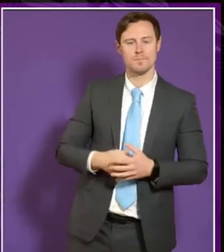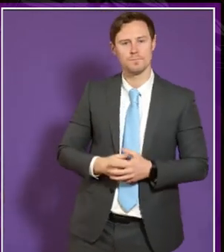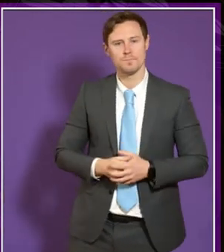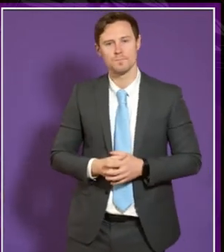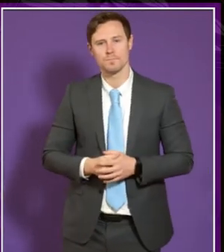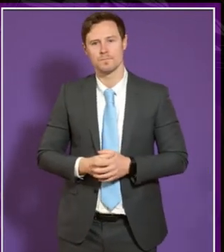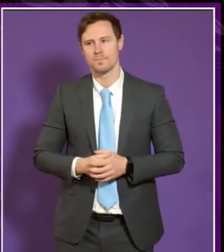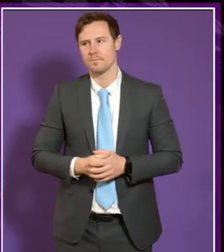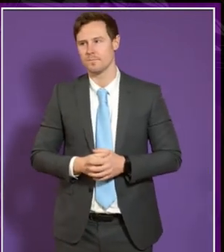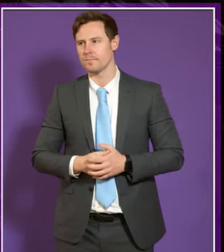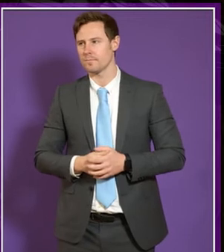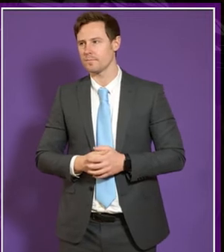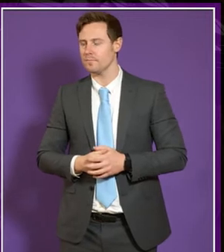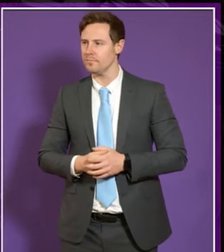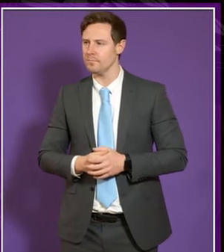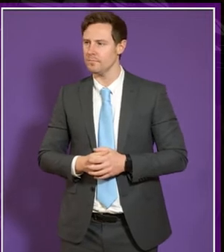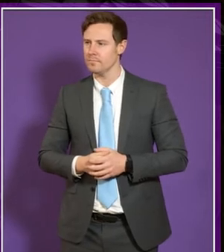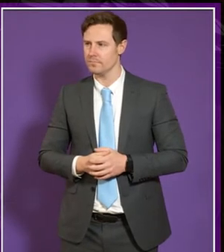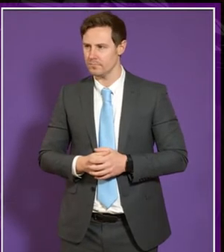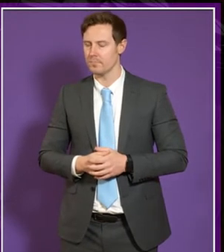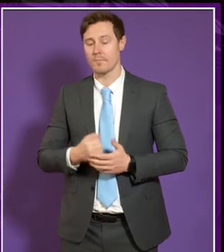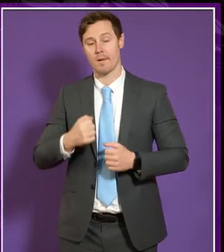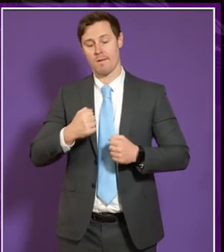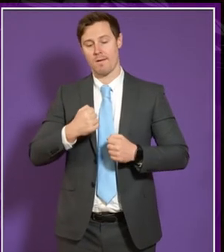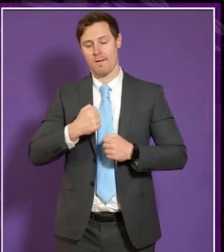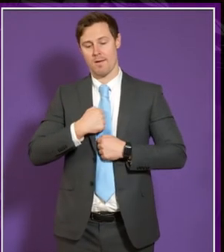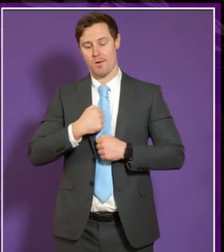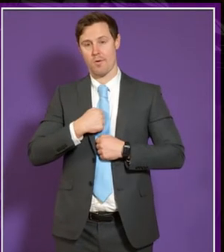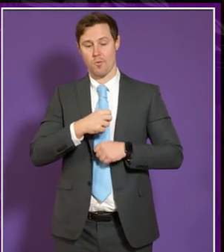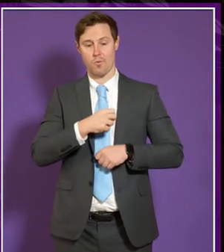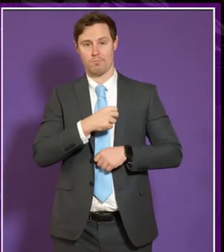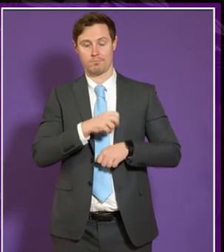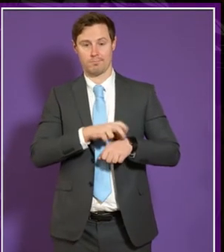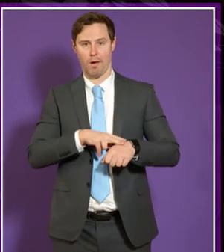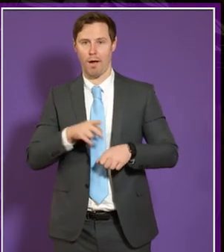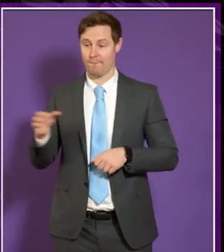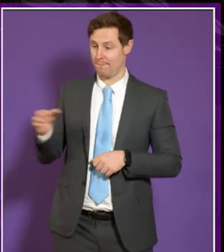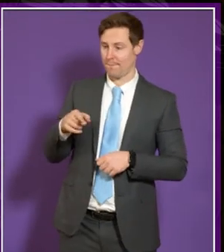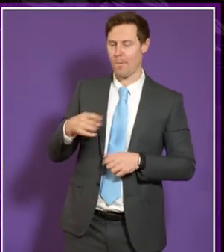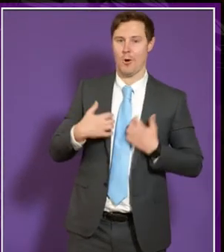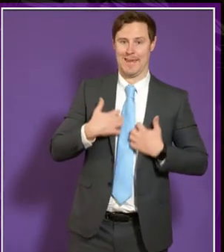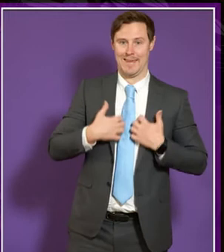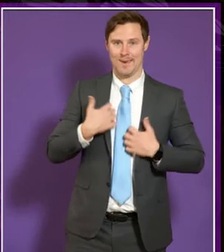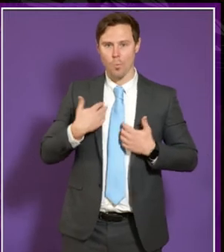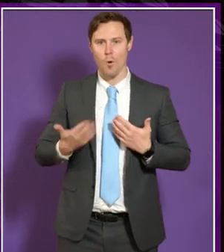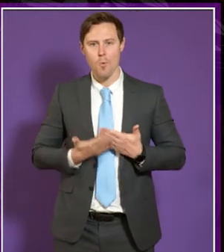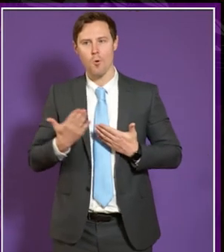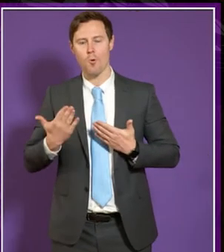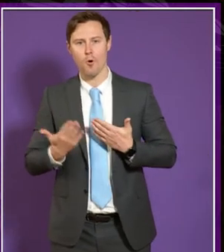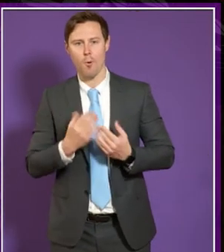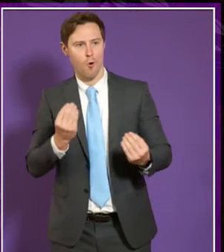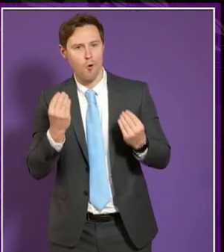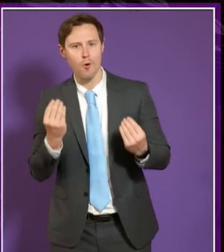that's harder yeah i think the member of staff that we have you she's very keen and she wants to do more um